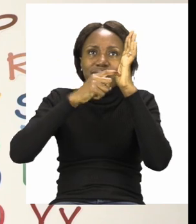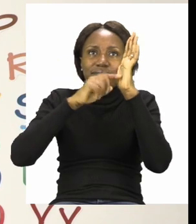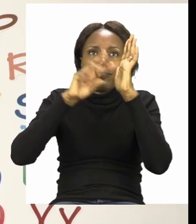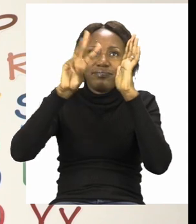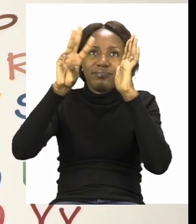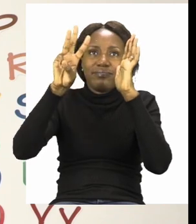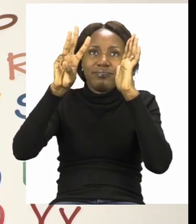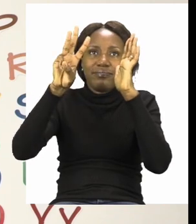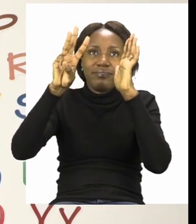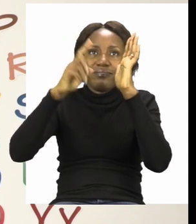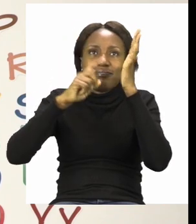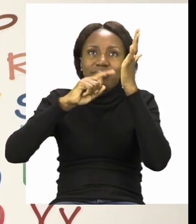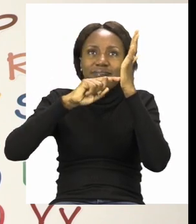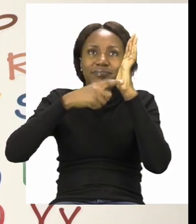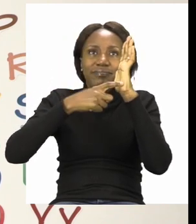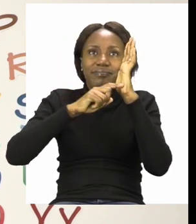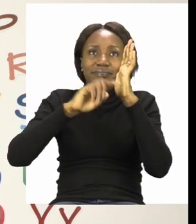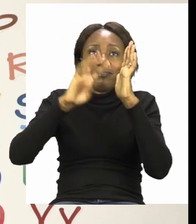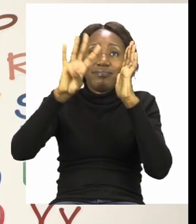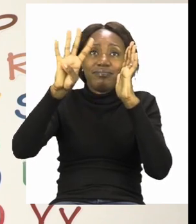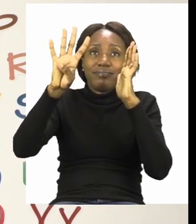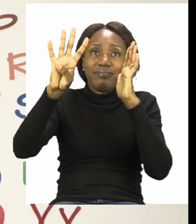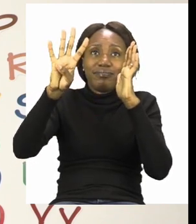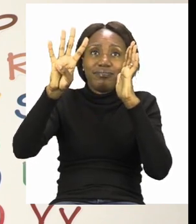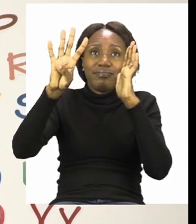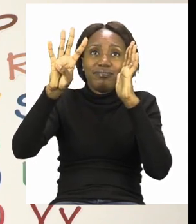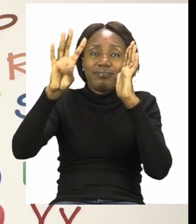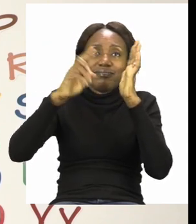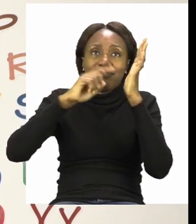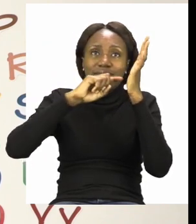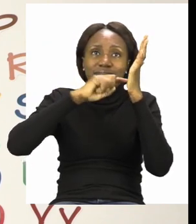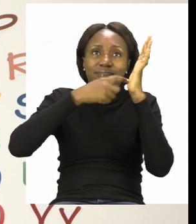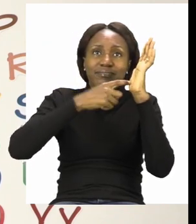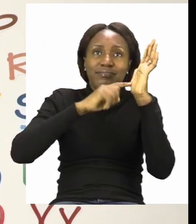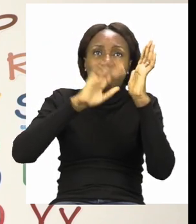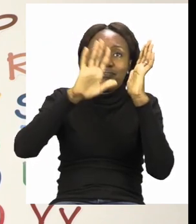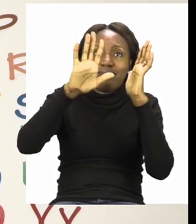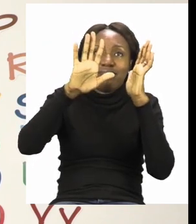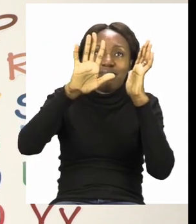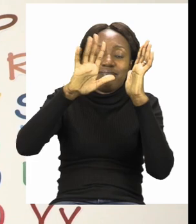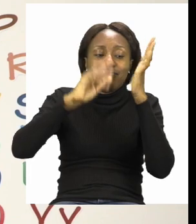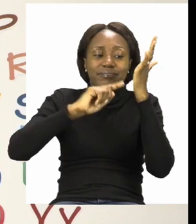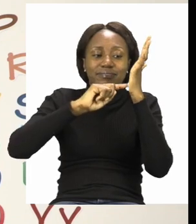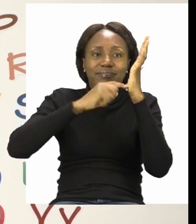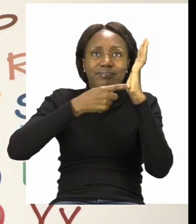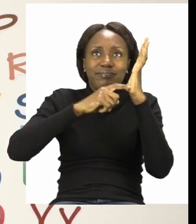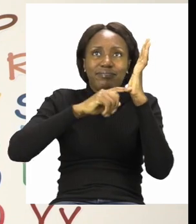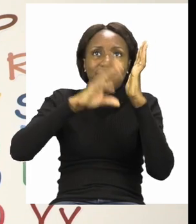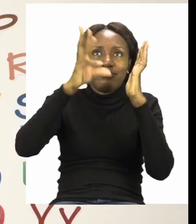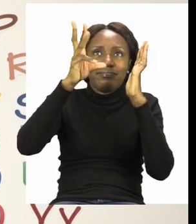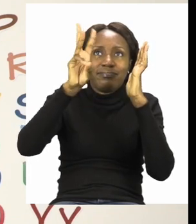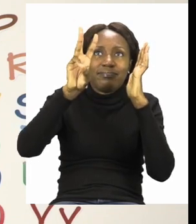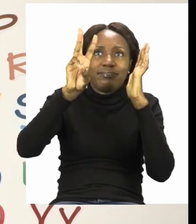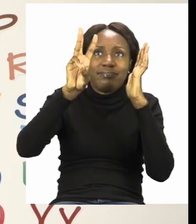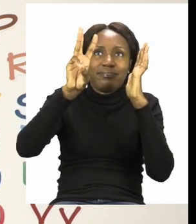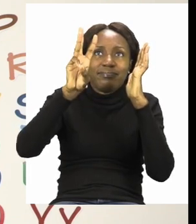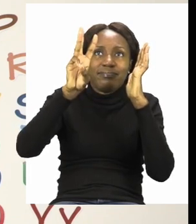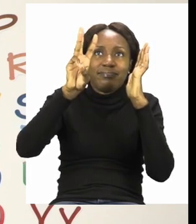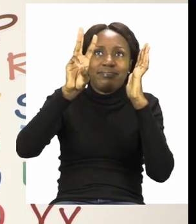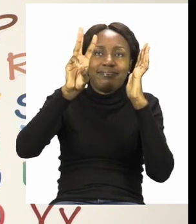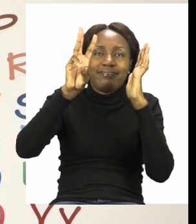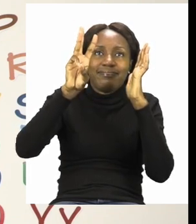3, 3, 4, 5, 6.